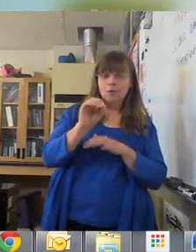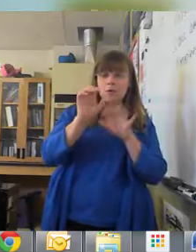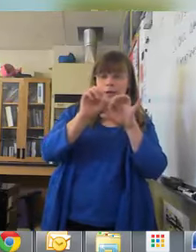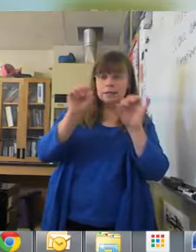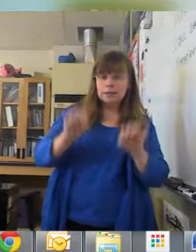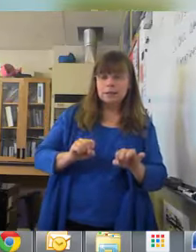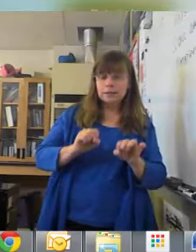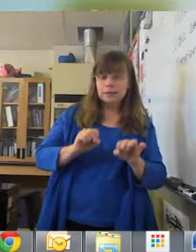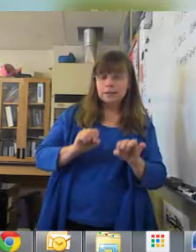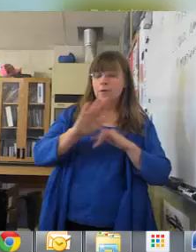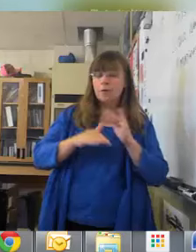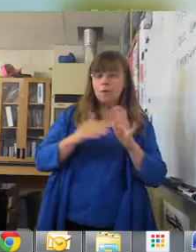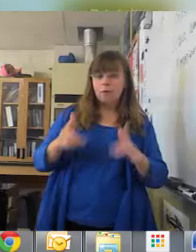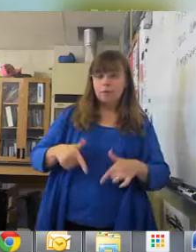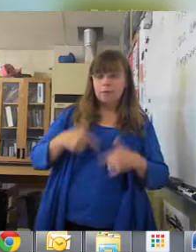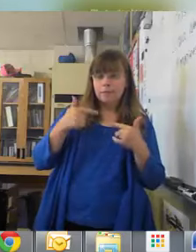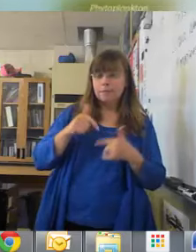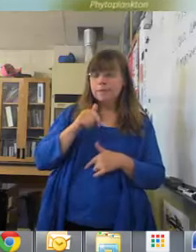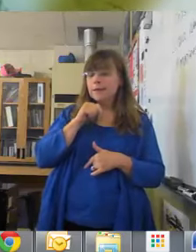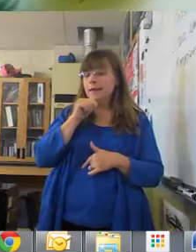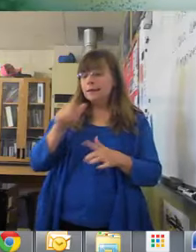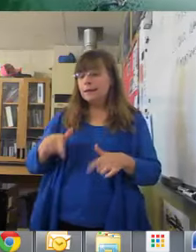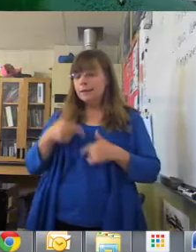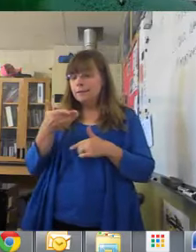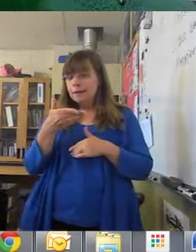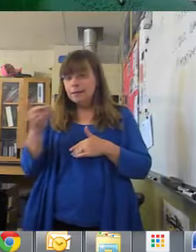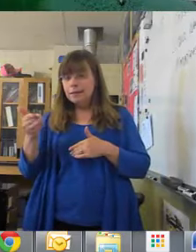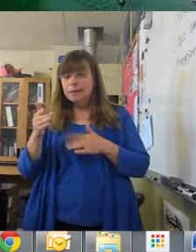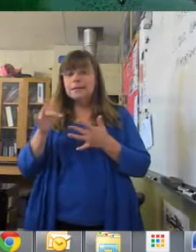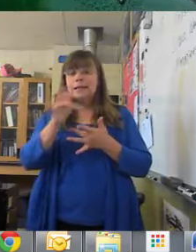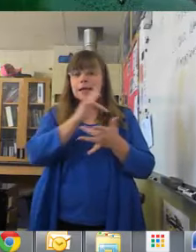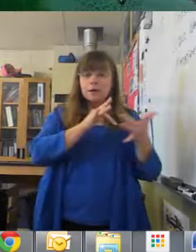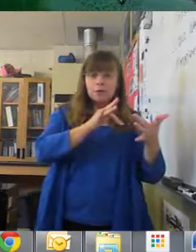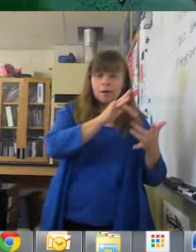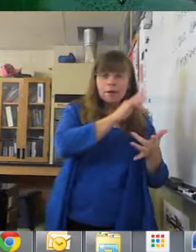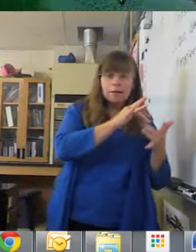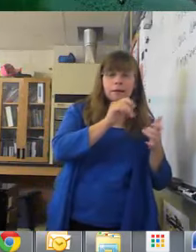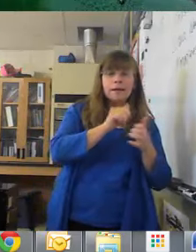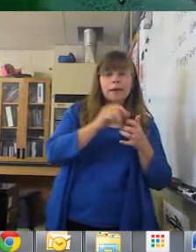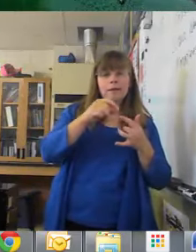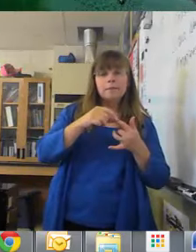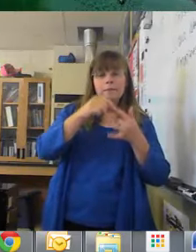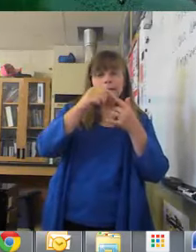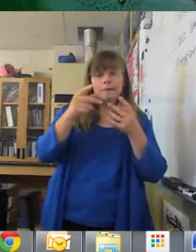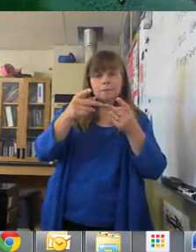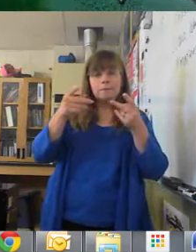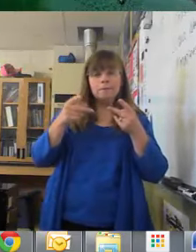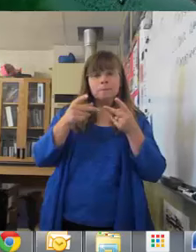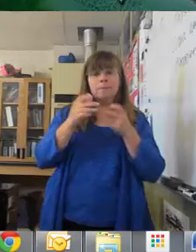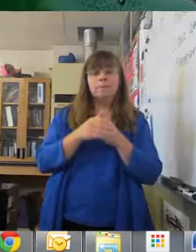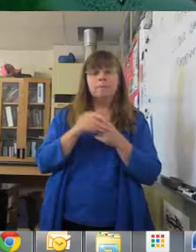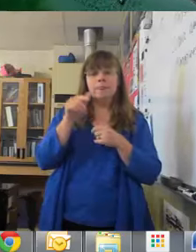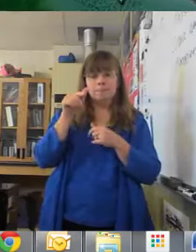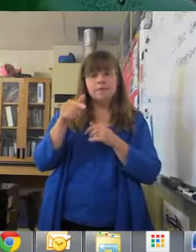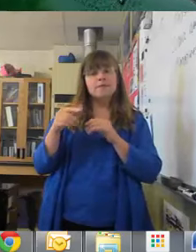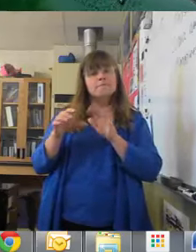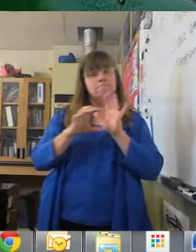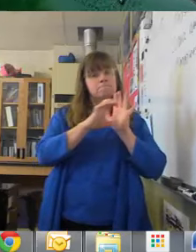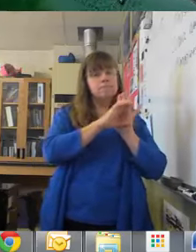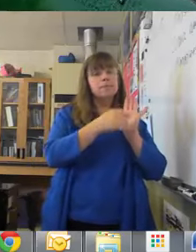things that interact in a particular area. So this picture shows an ocean ecosystem.